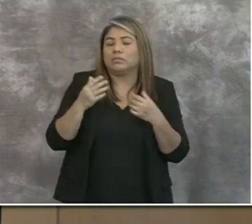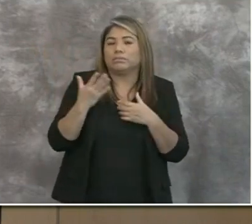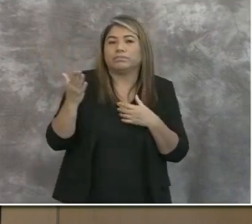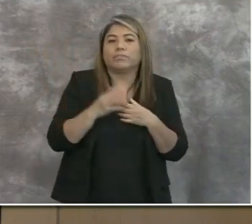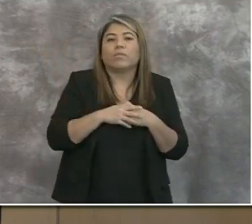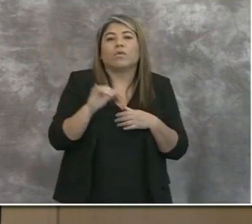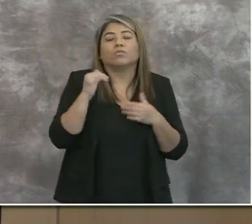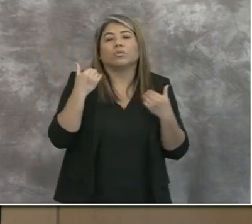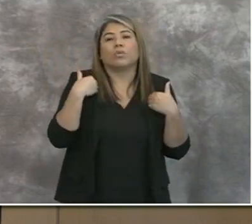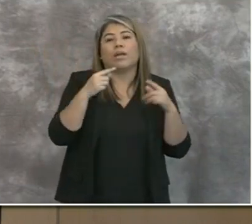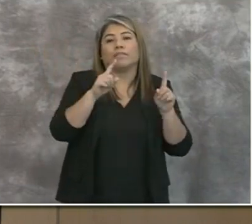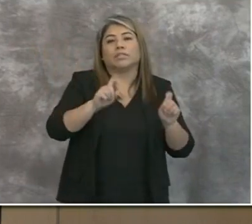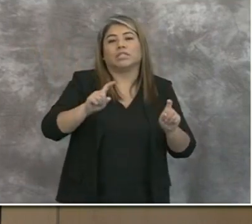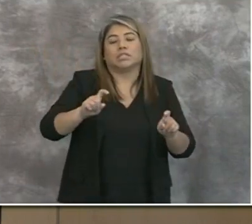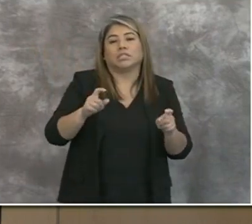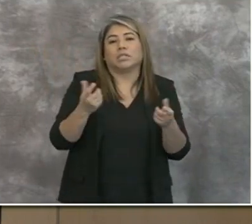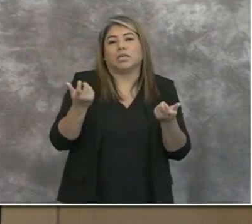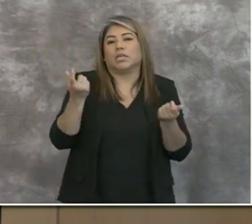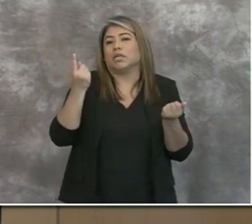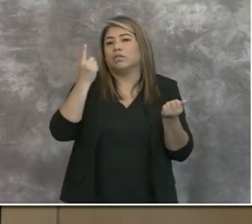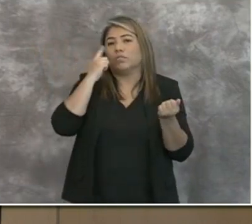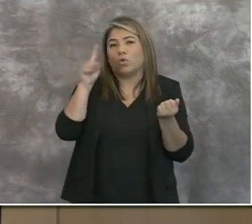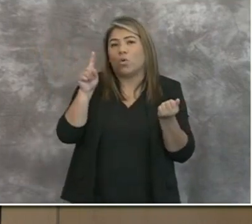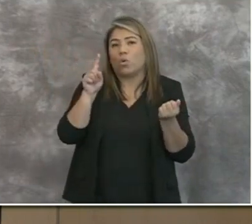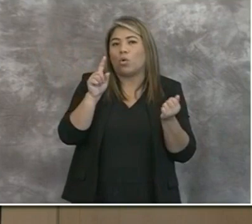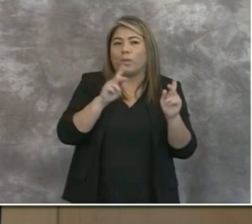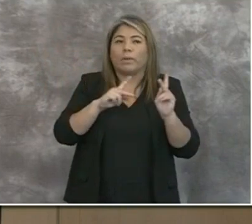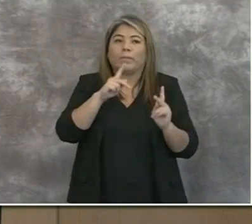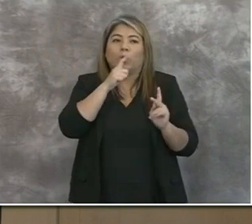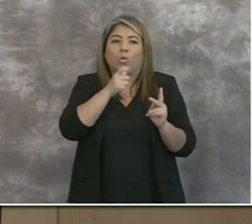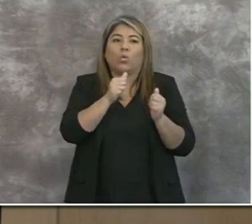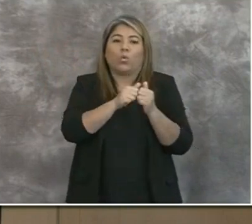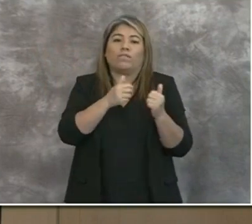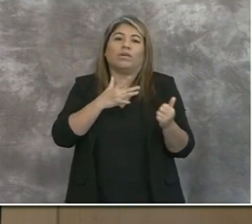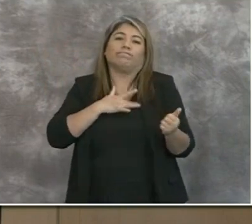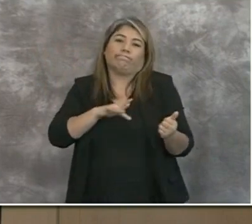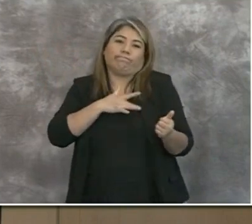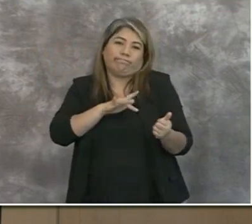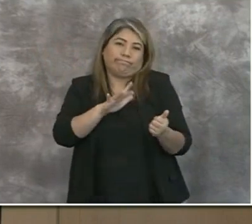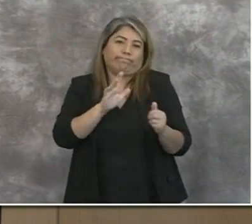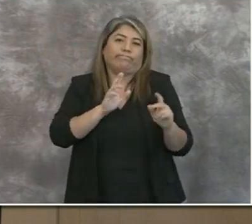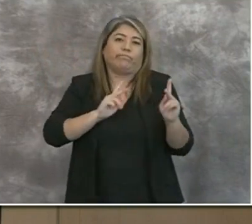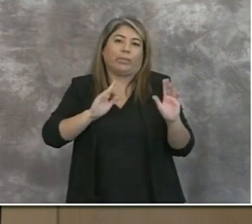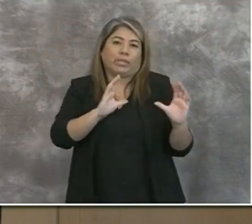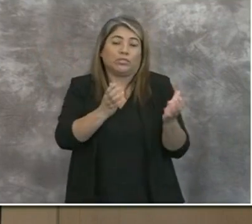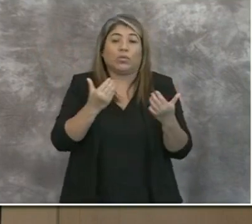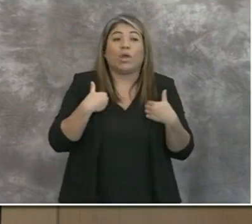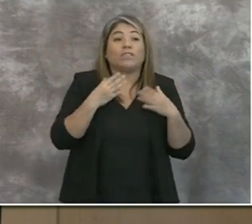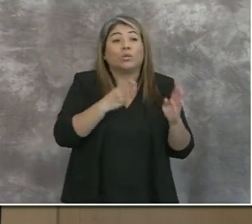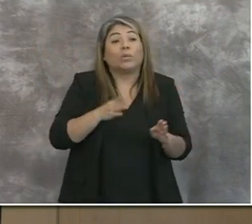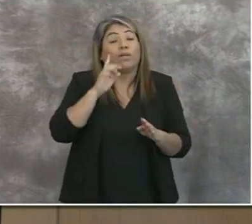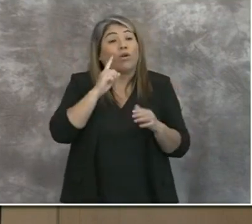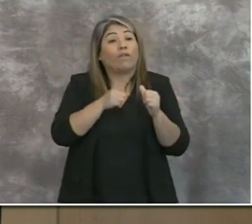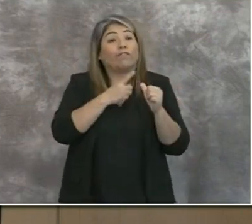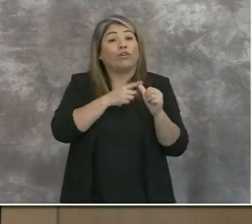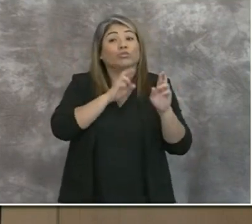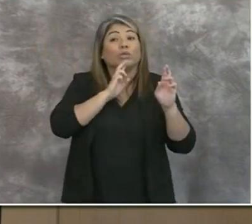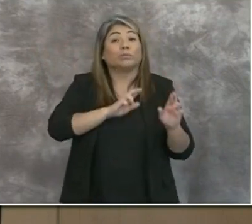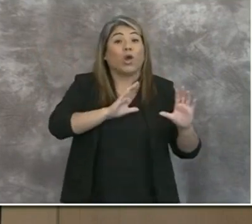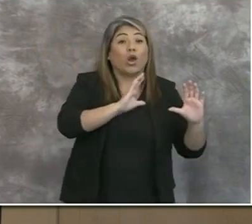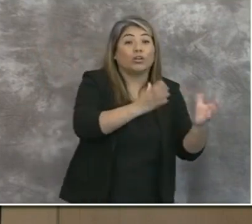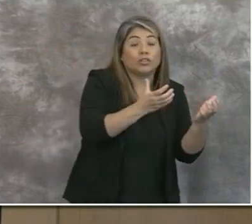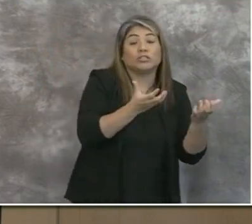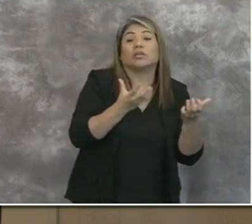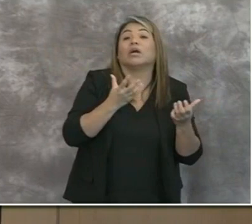also, we have testing for those vulnerable populations. We have arrangements for our first responders for the